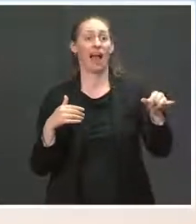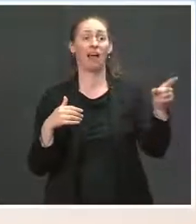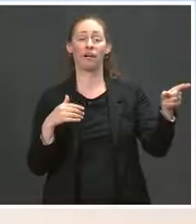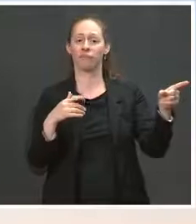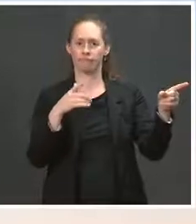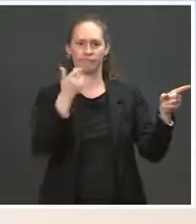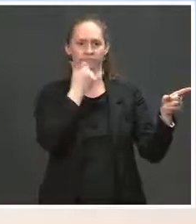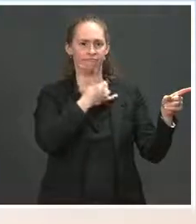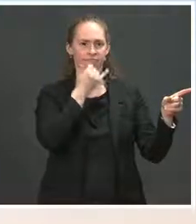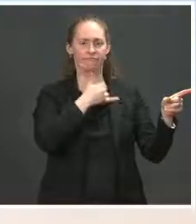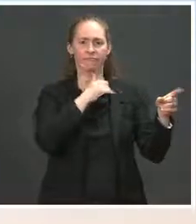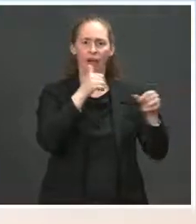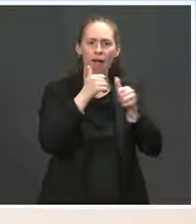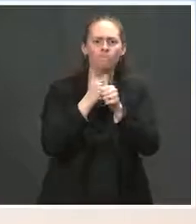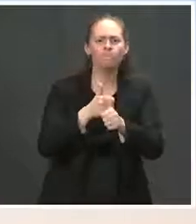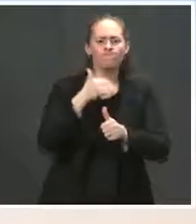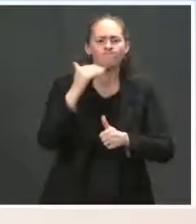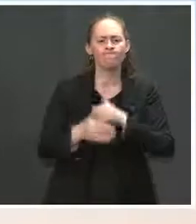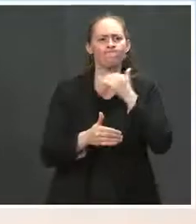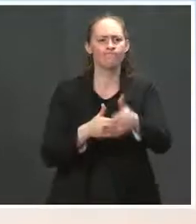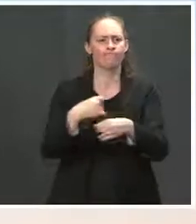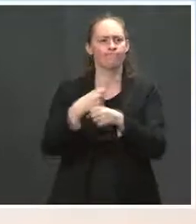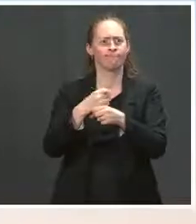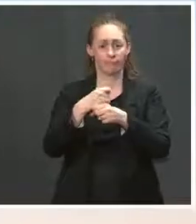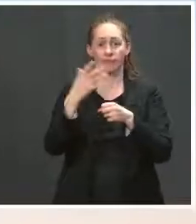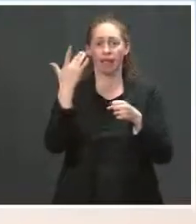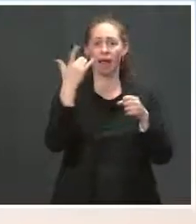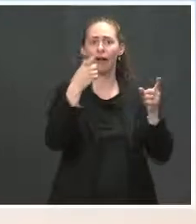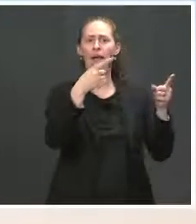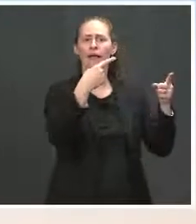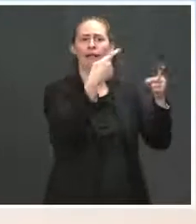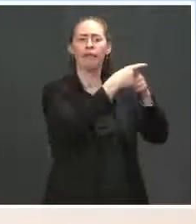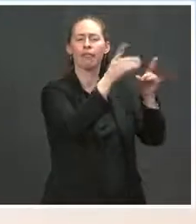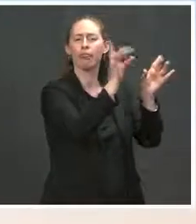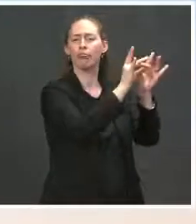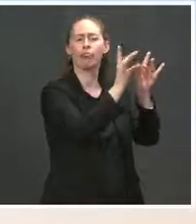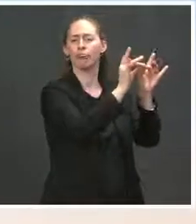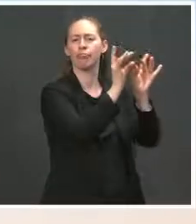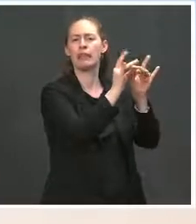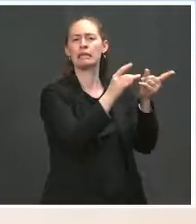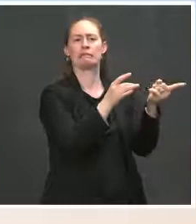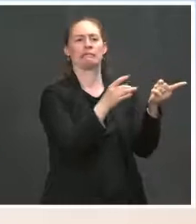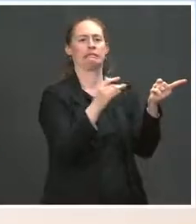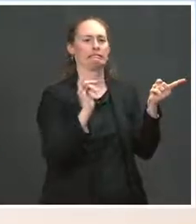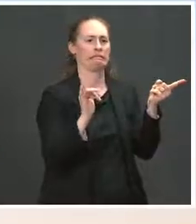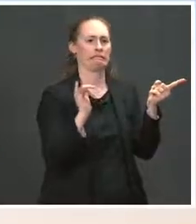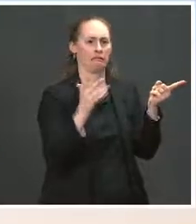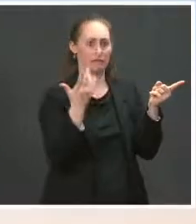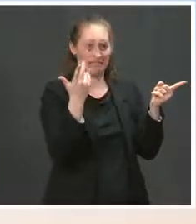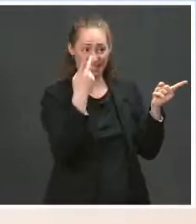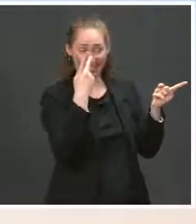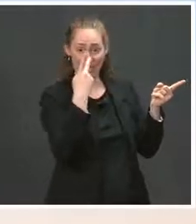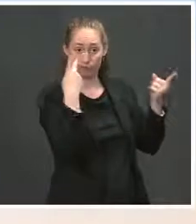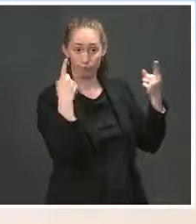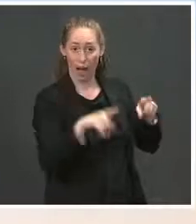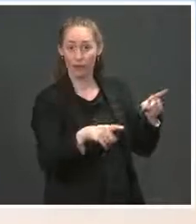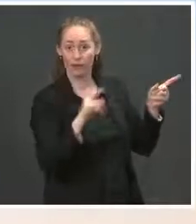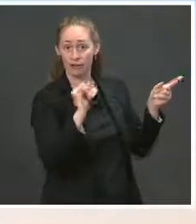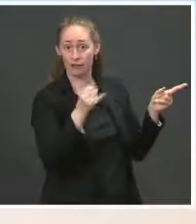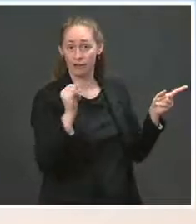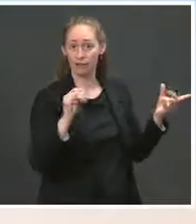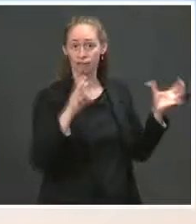contamination of materials that, of course, ruined what could have amounted to millions of Johnson & Johnson doses. This is a company that got